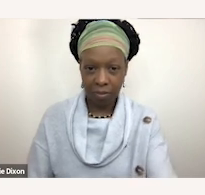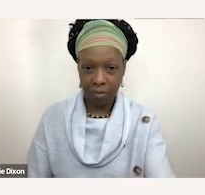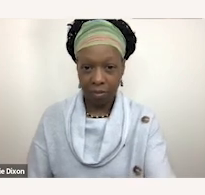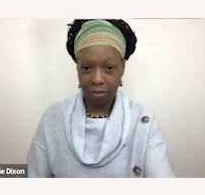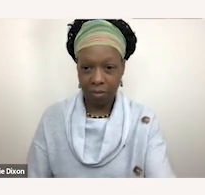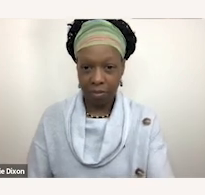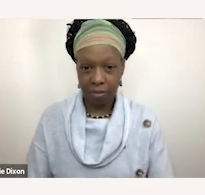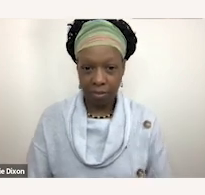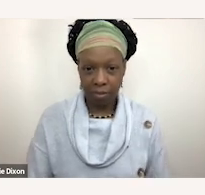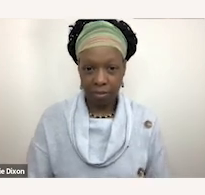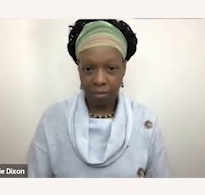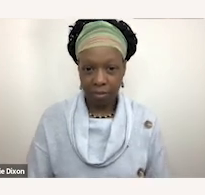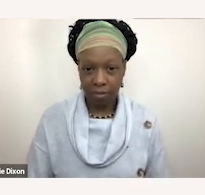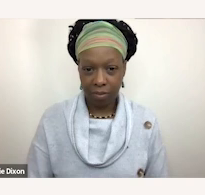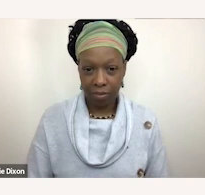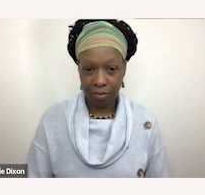play it with